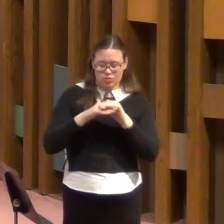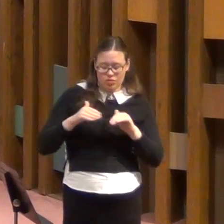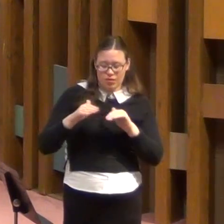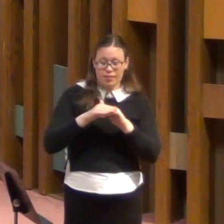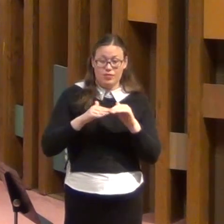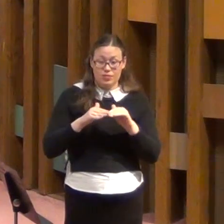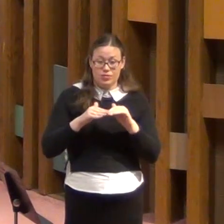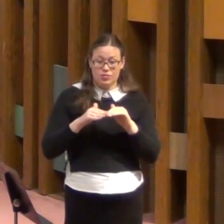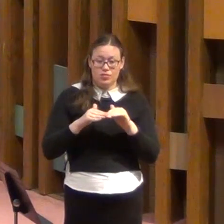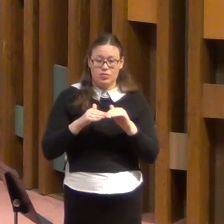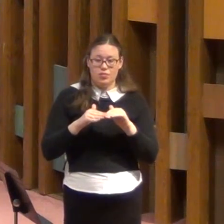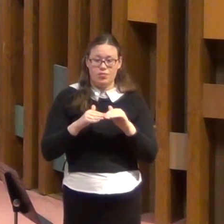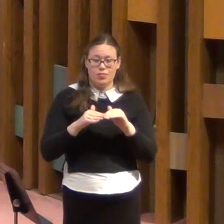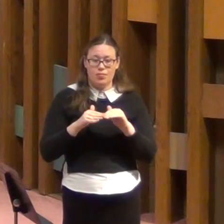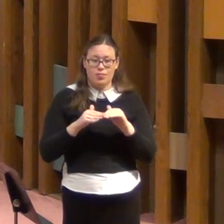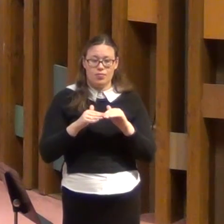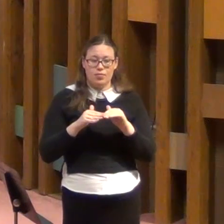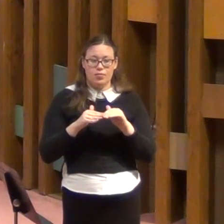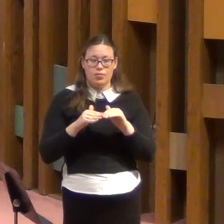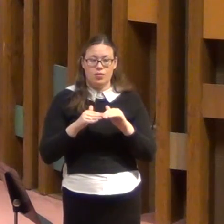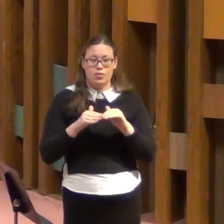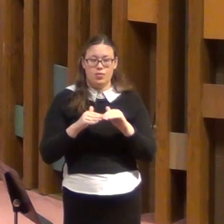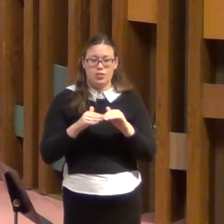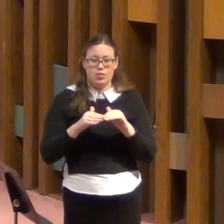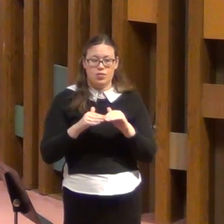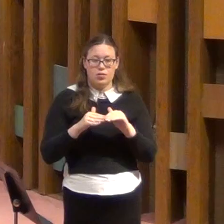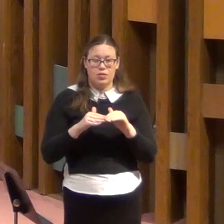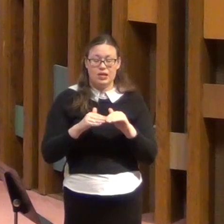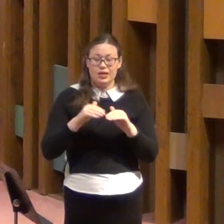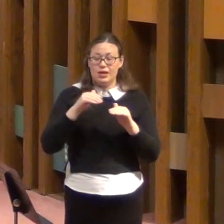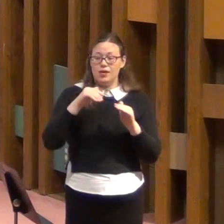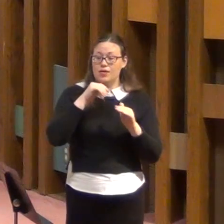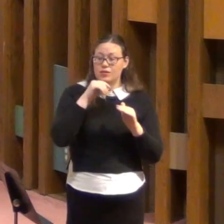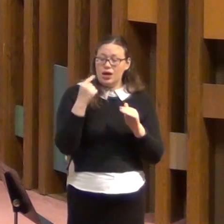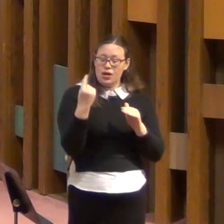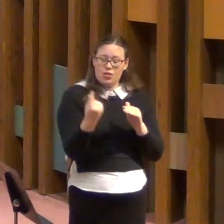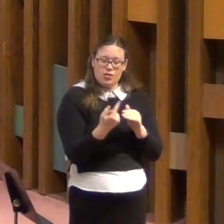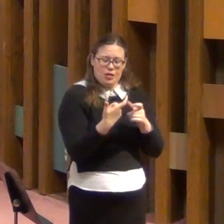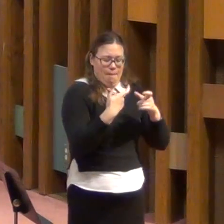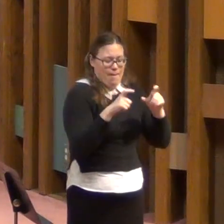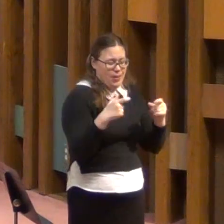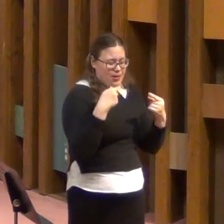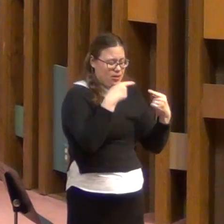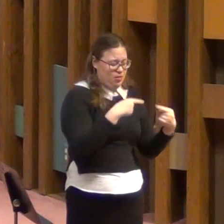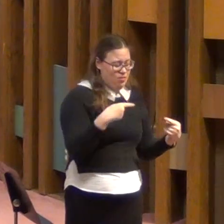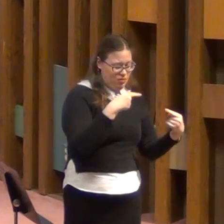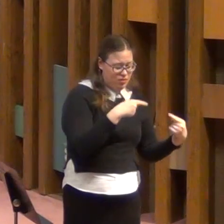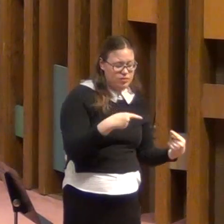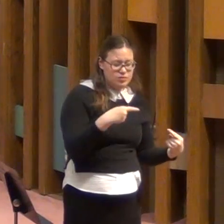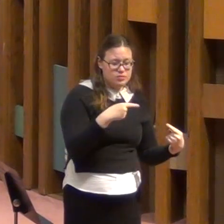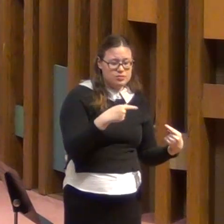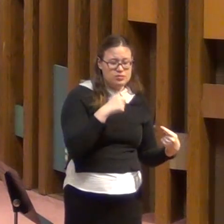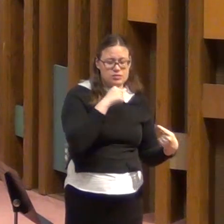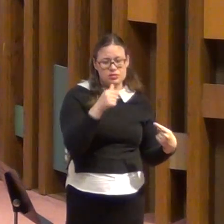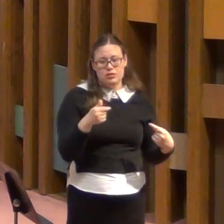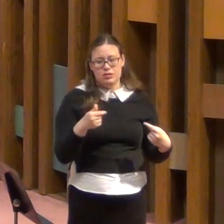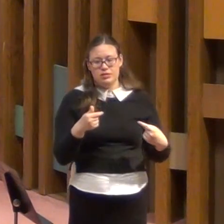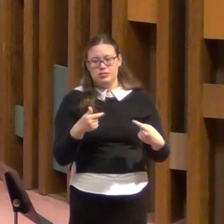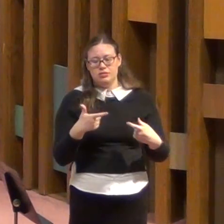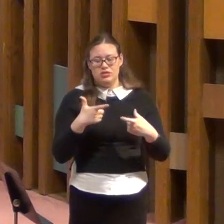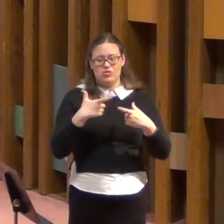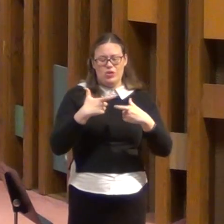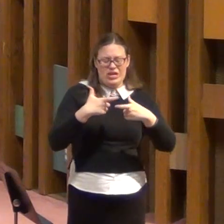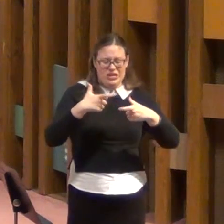prominently? Not just the big troubles, not just the mountain-sized